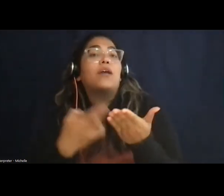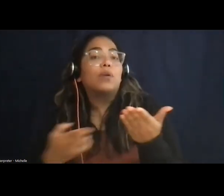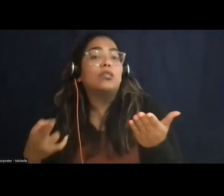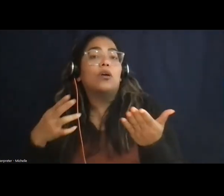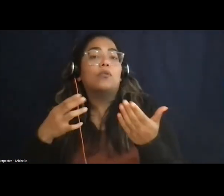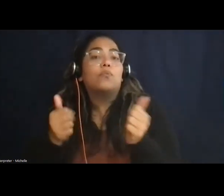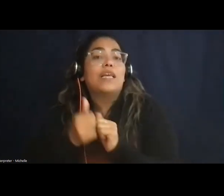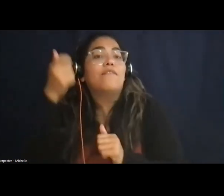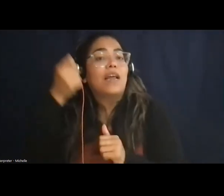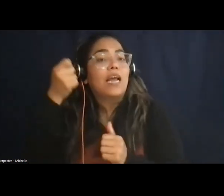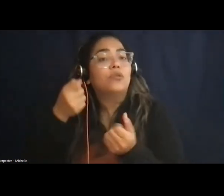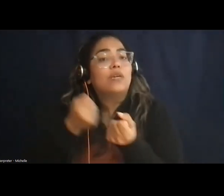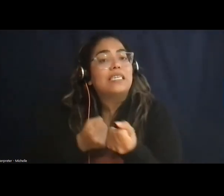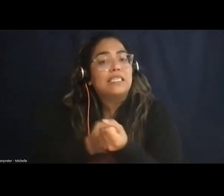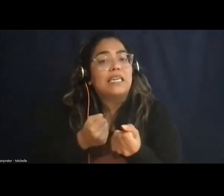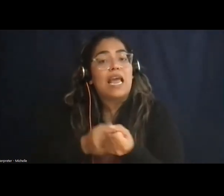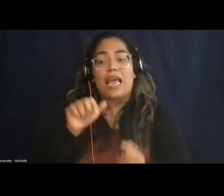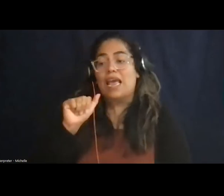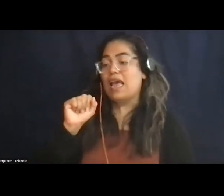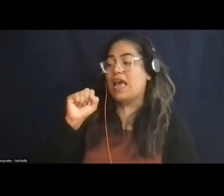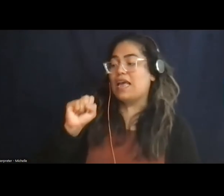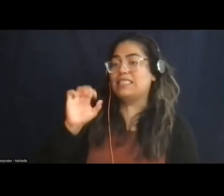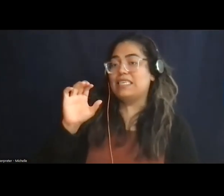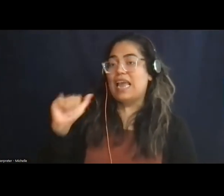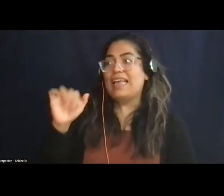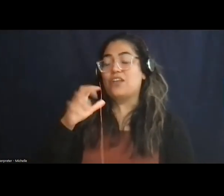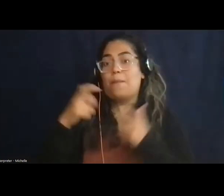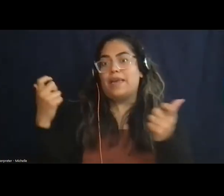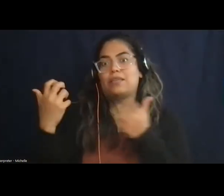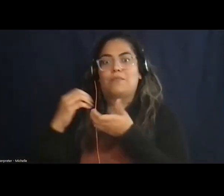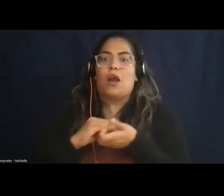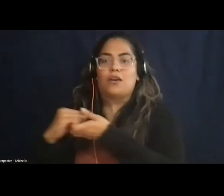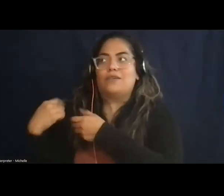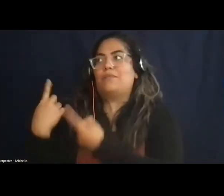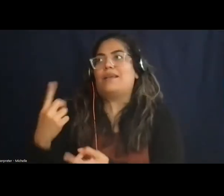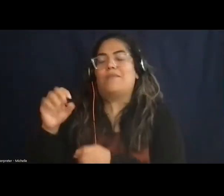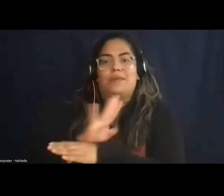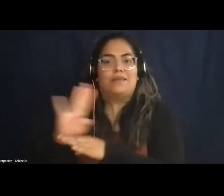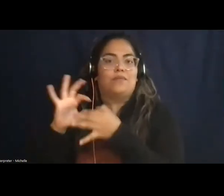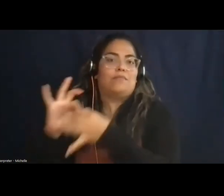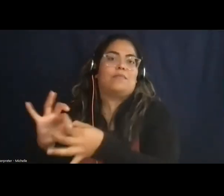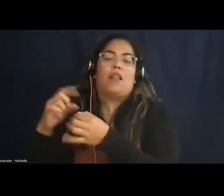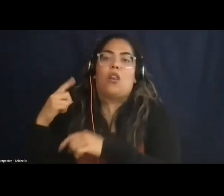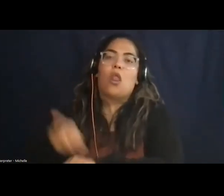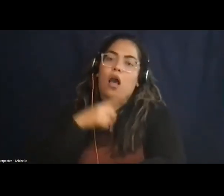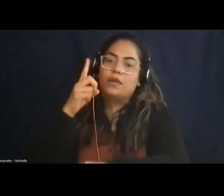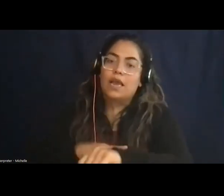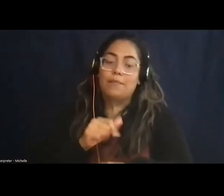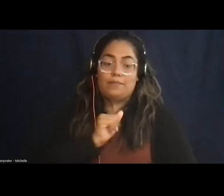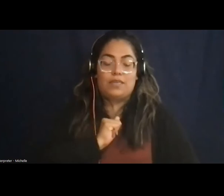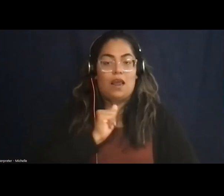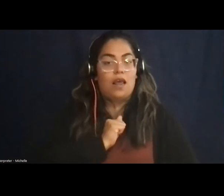financial assistance. SCA is one of our biggest partners. We've been in business a long time. Personally, I've worked with